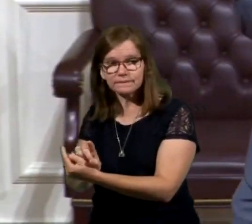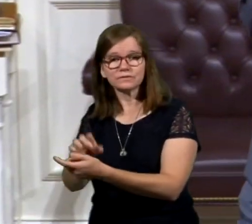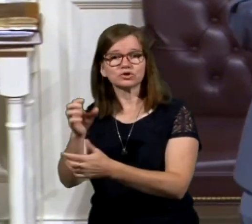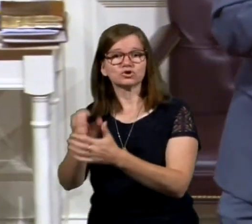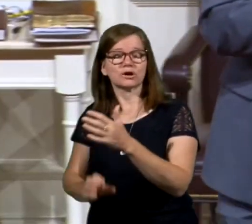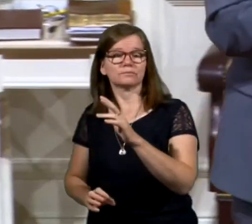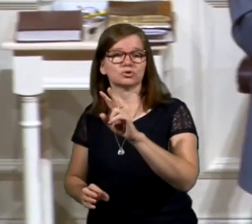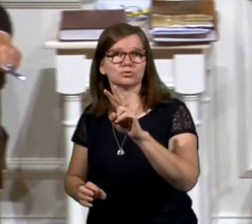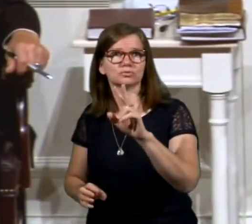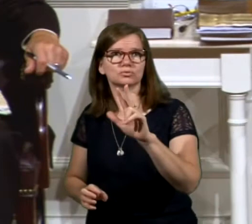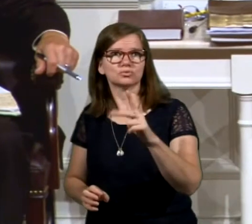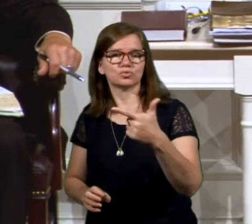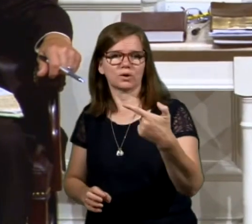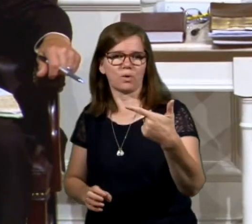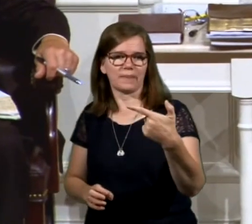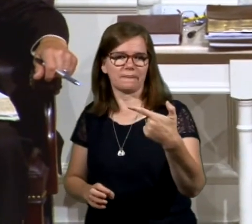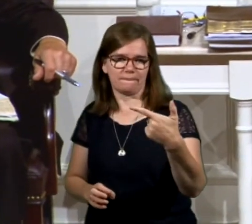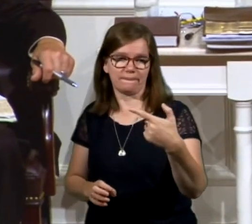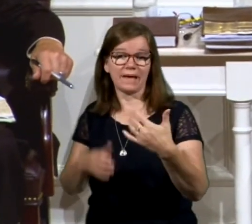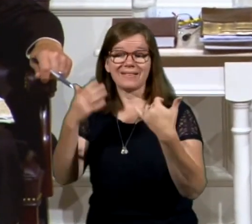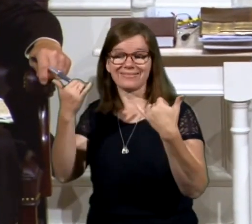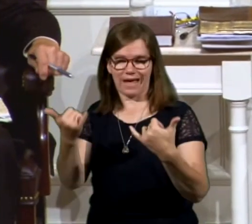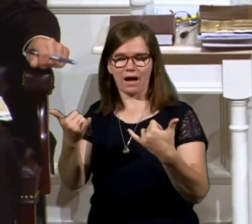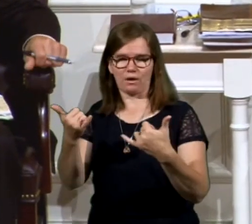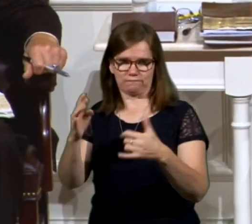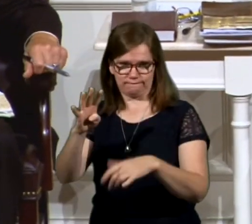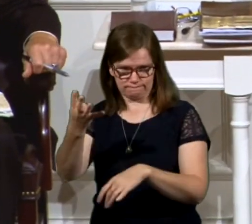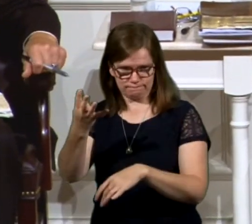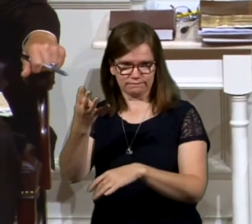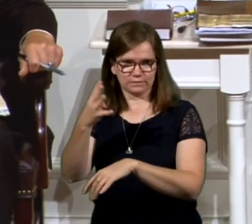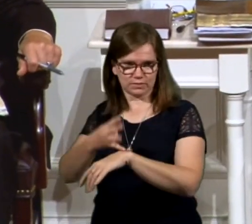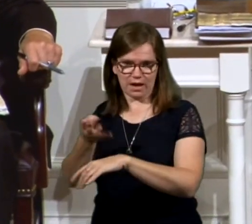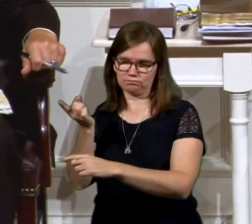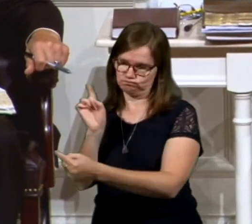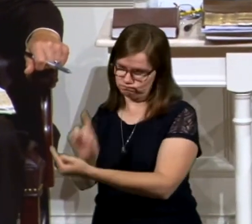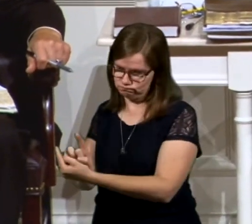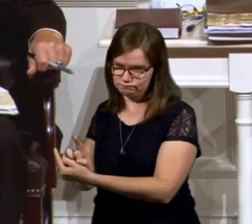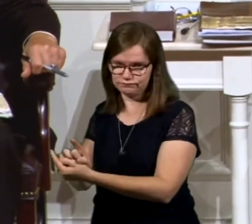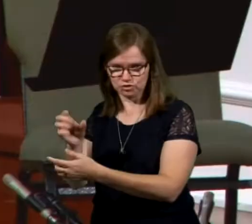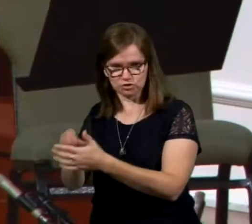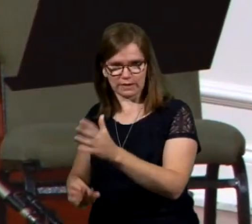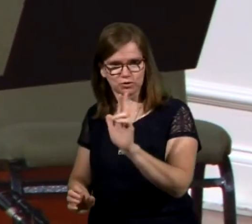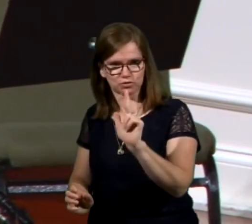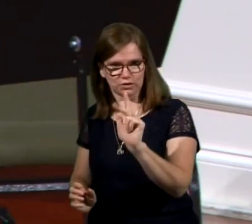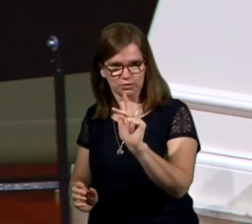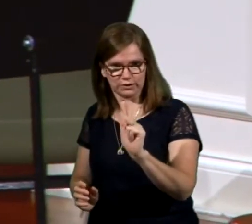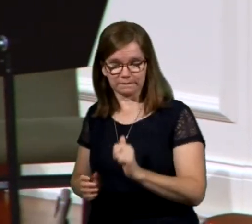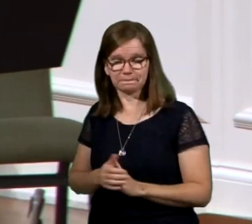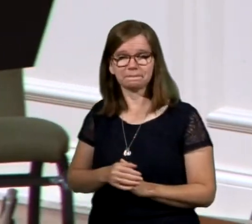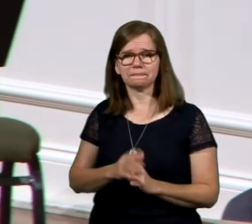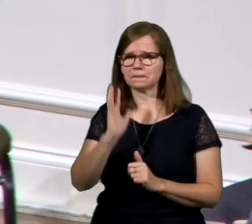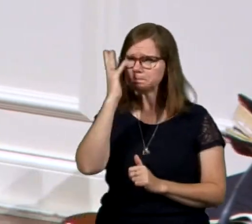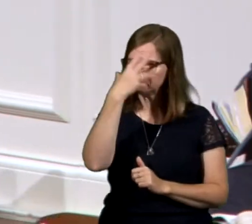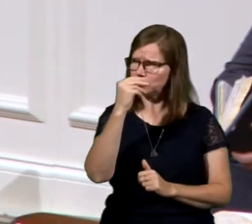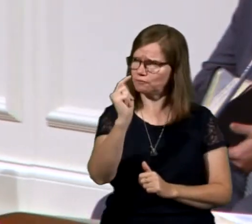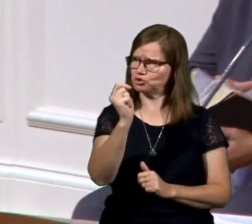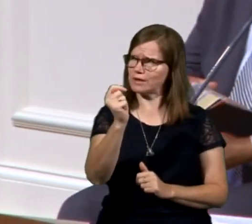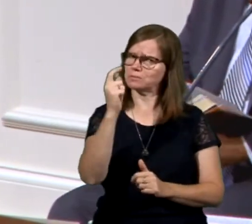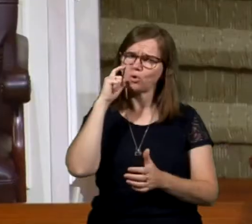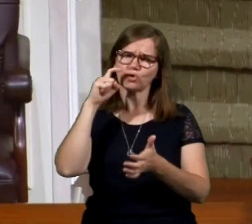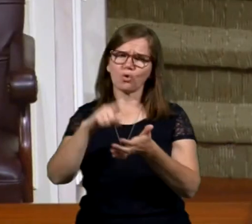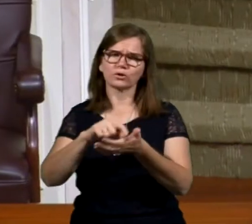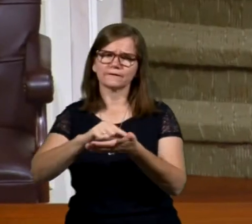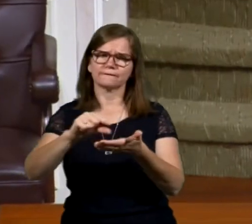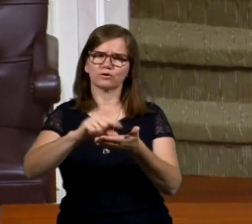22, 21, and now he appears to him in chapter 23. This is a beautiful testimony. I want you to look at it, if you would, please. We're looking at verse number